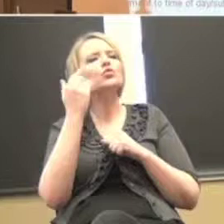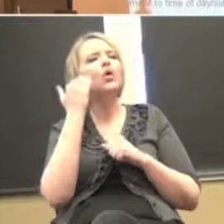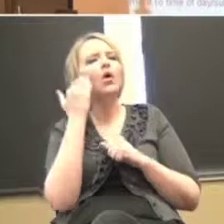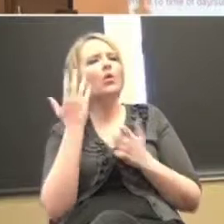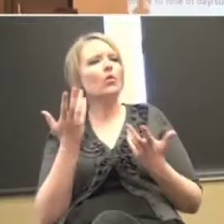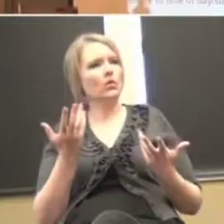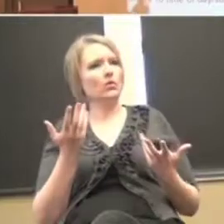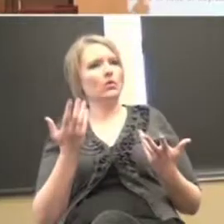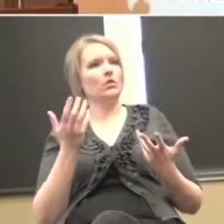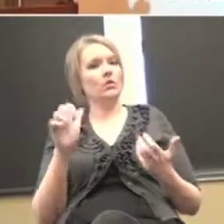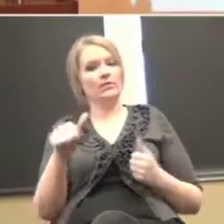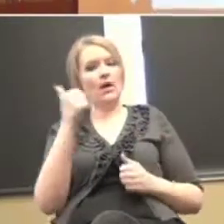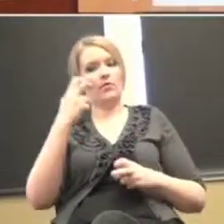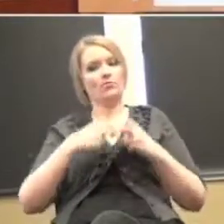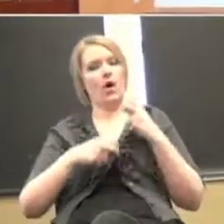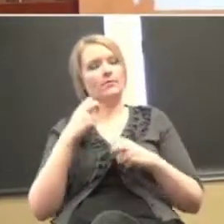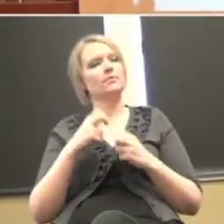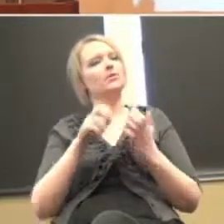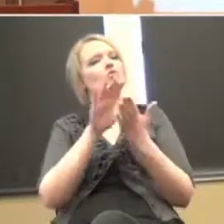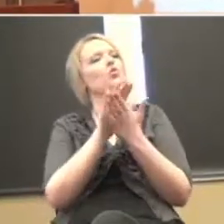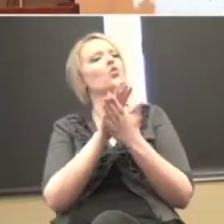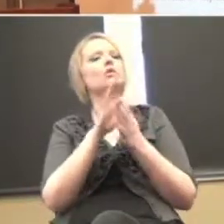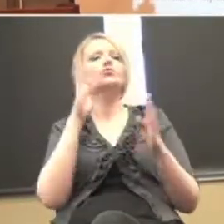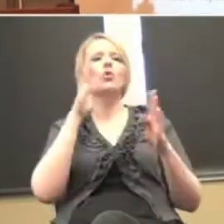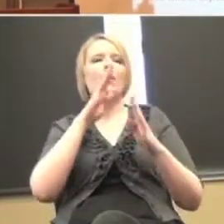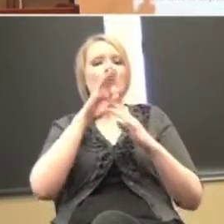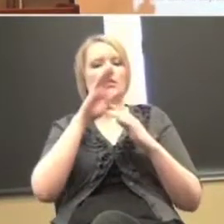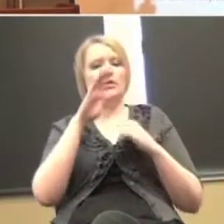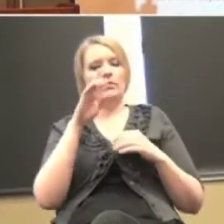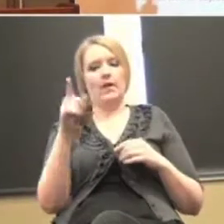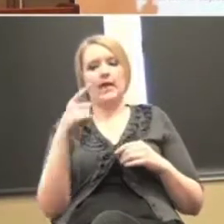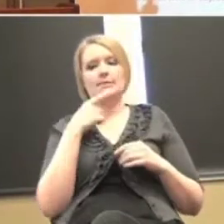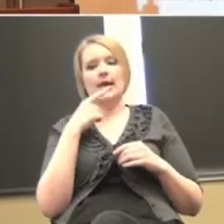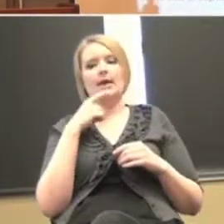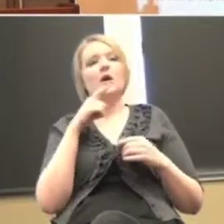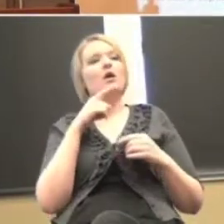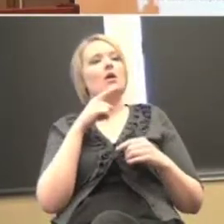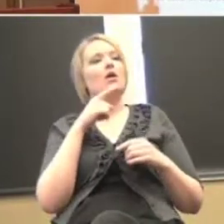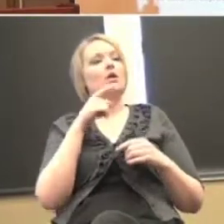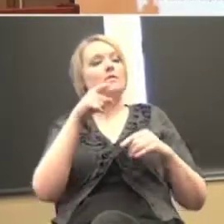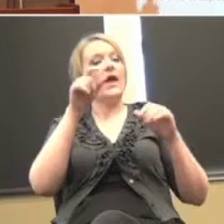The other problem is schools have gotten in trouble if they say when the student asks for it.